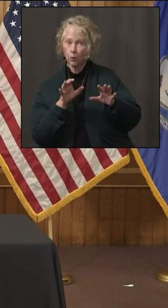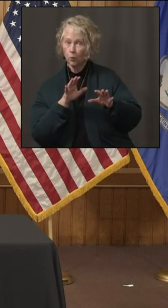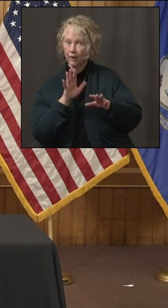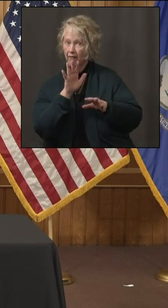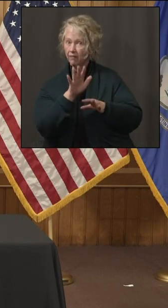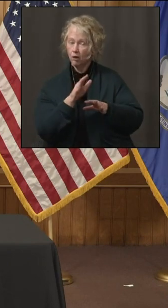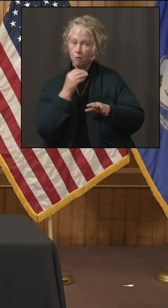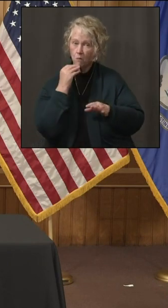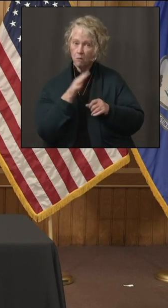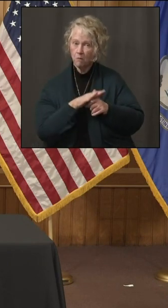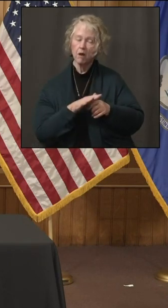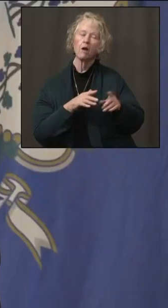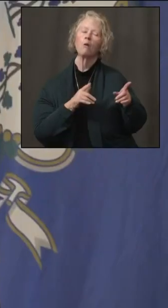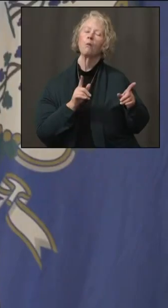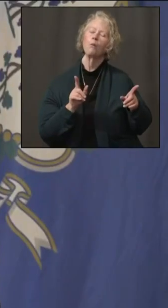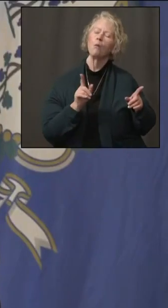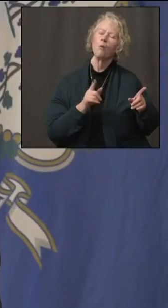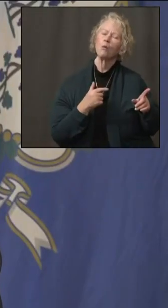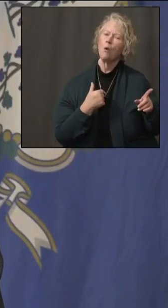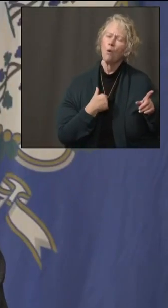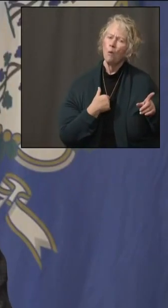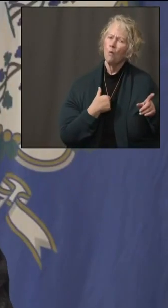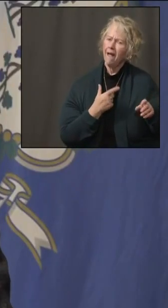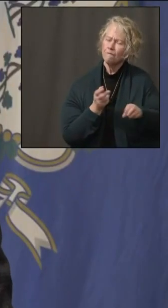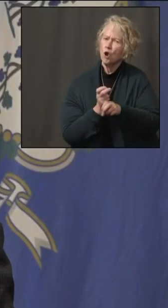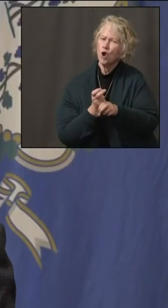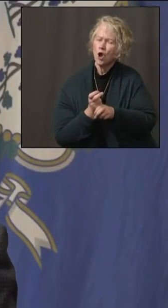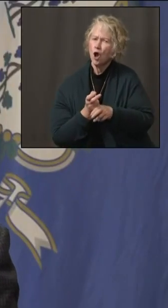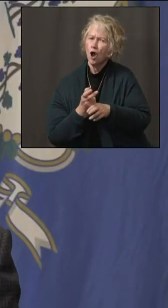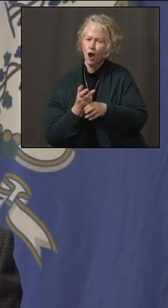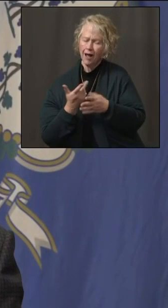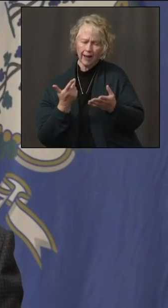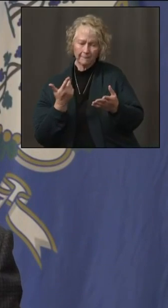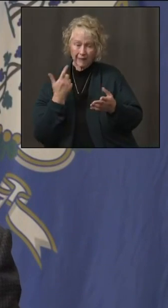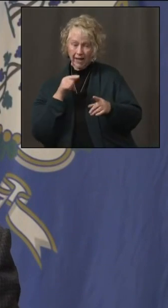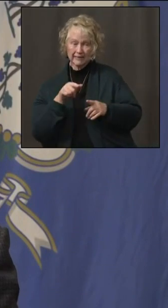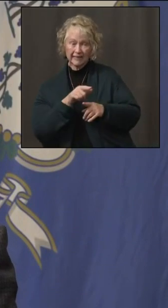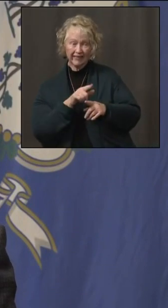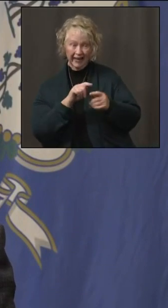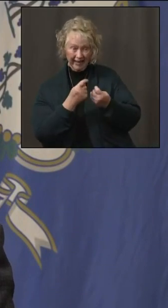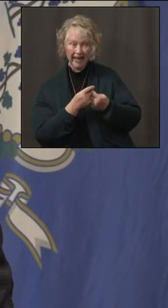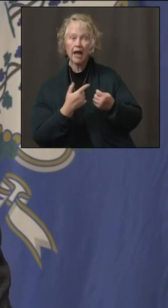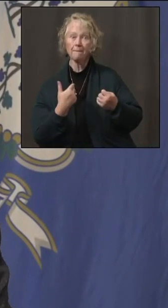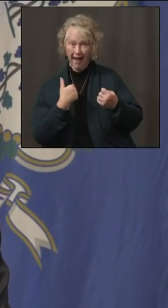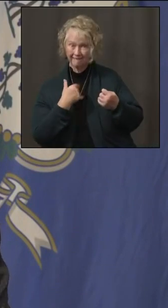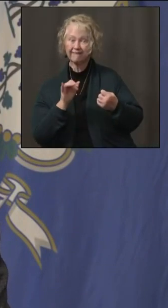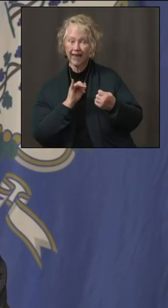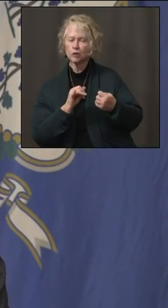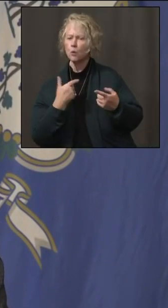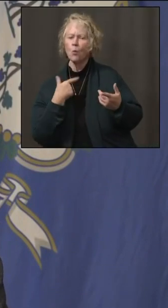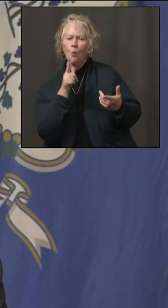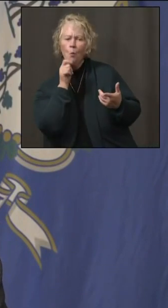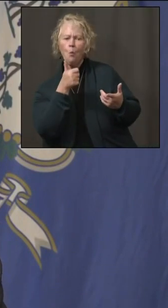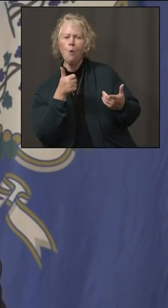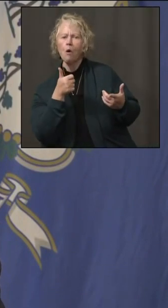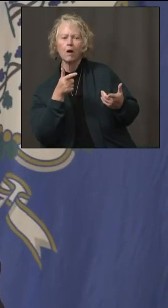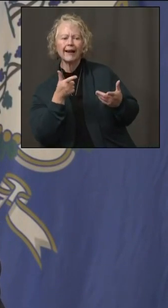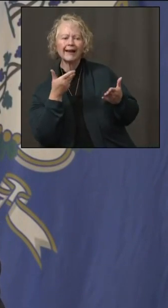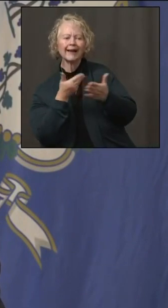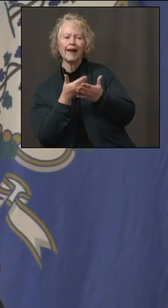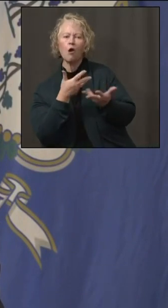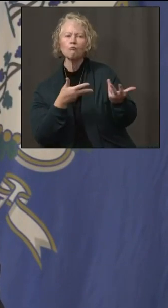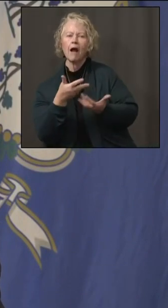was, look, we were having a hard time with some of these teams, and they had an infection. We said who else was, you know, in close